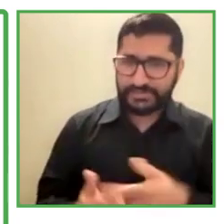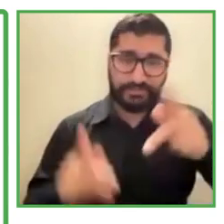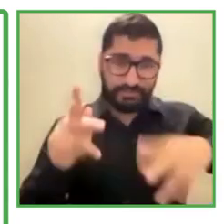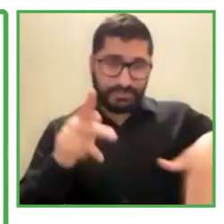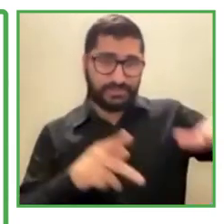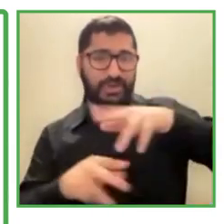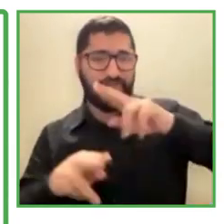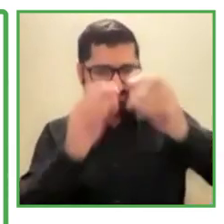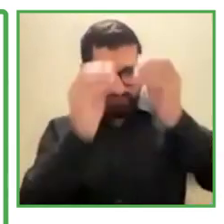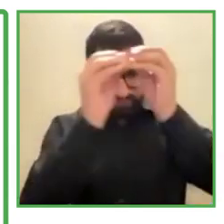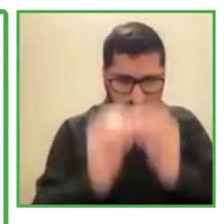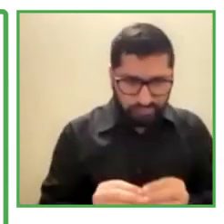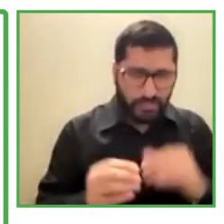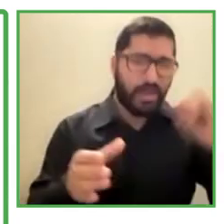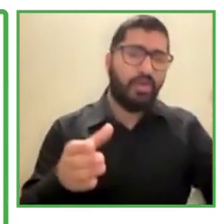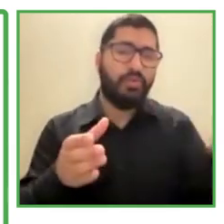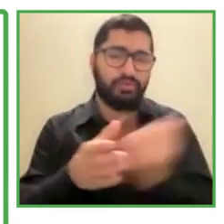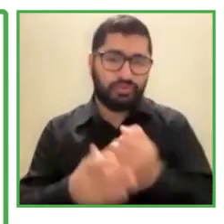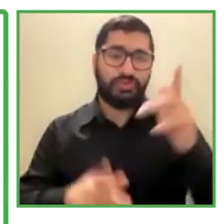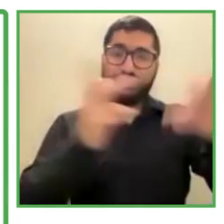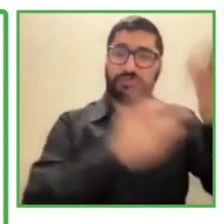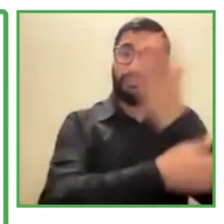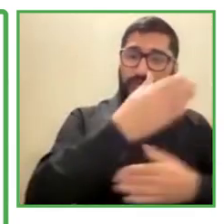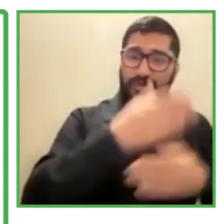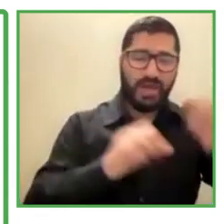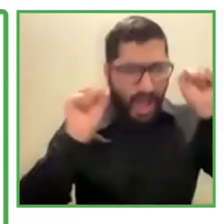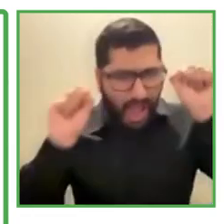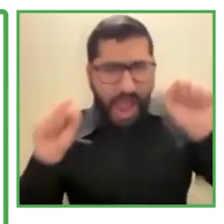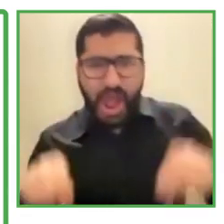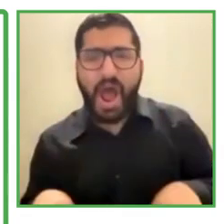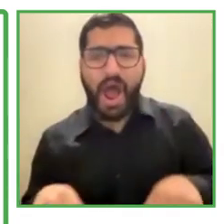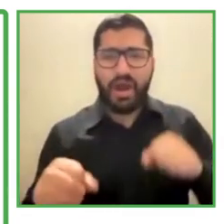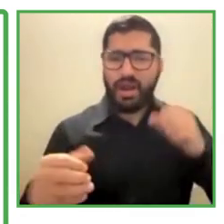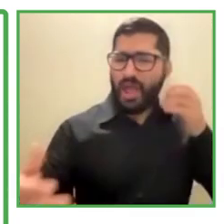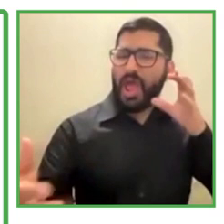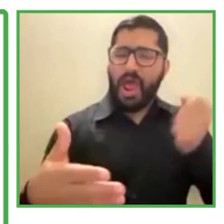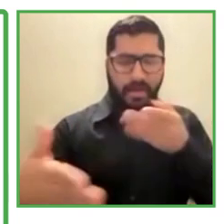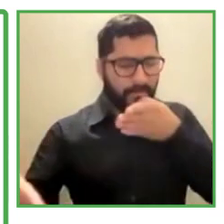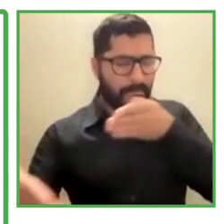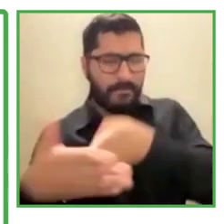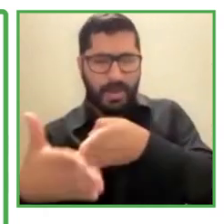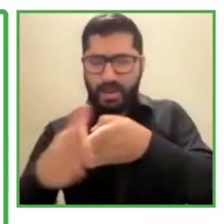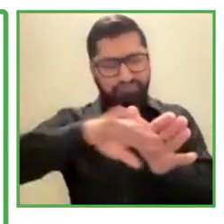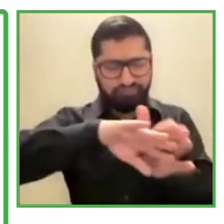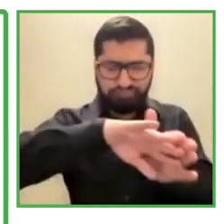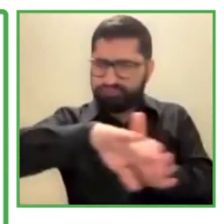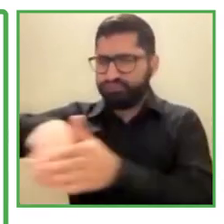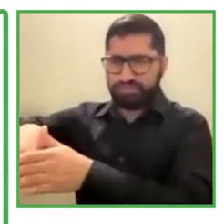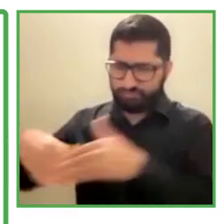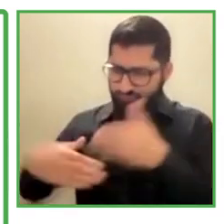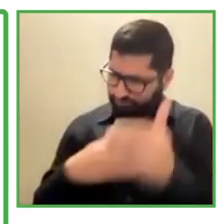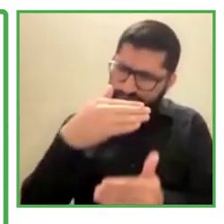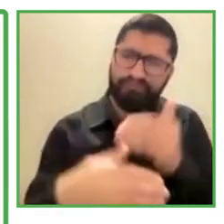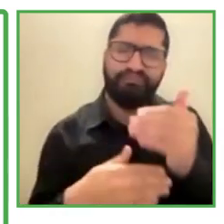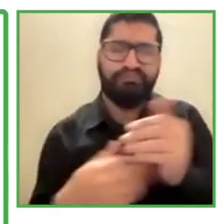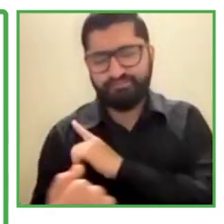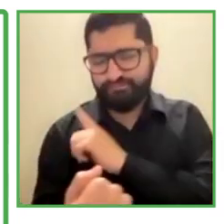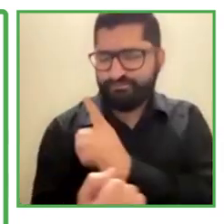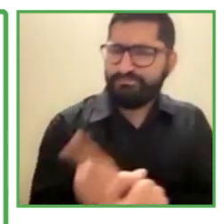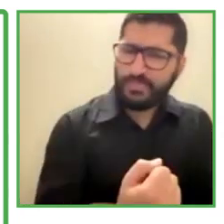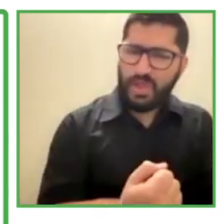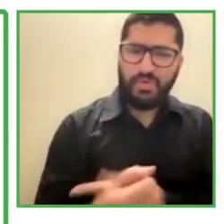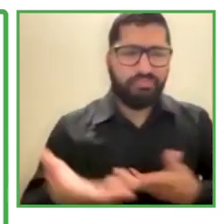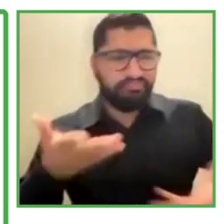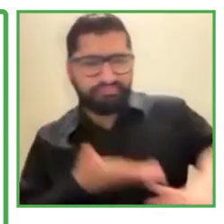interact and work with people with disabilities and serve them as customers. So, our main impact that we hope to do is to